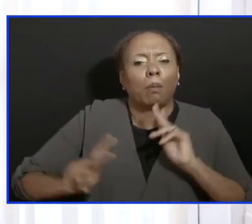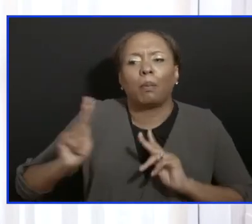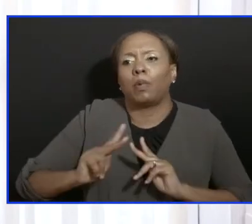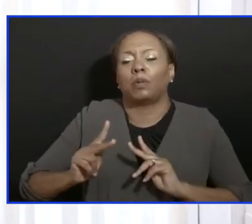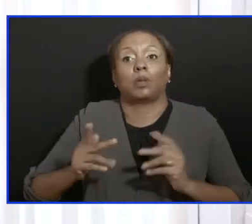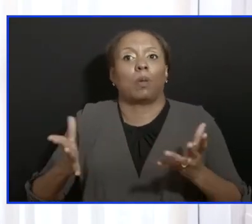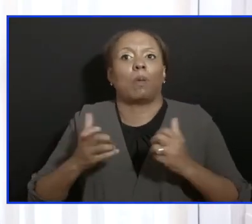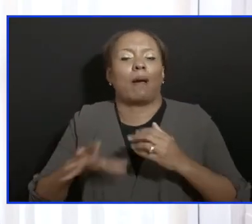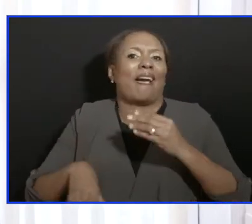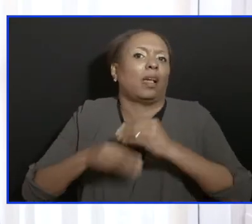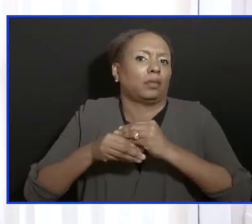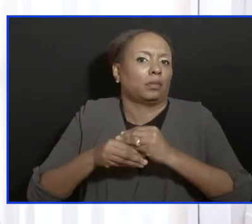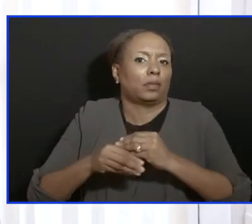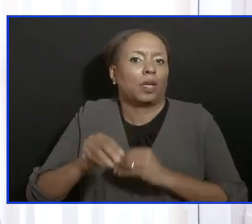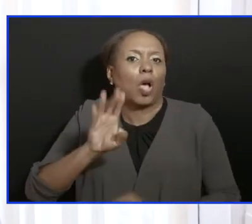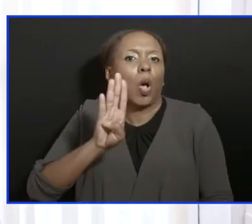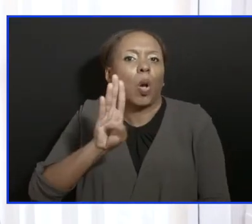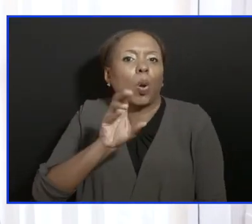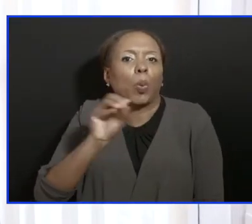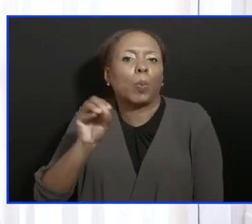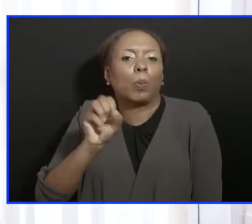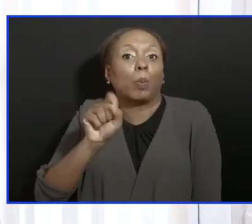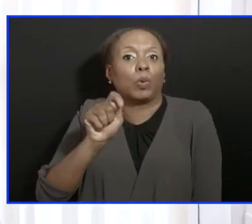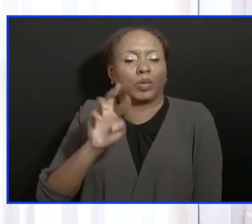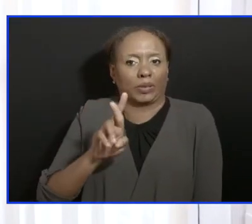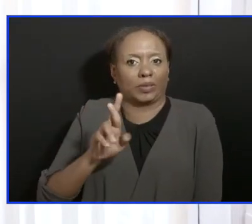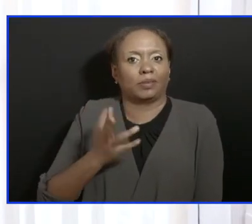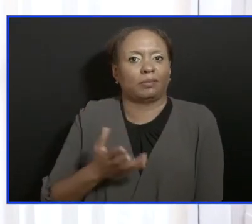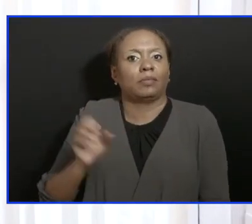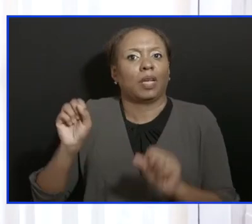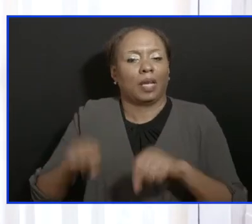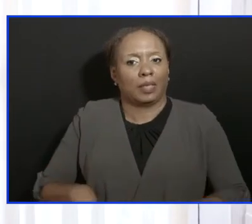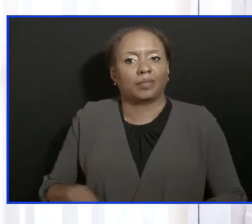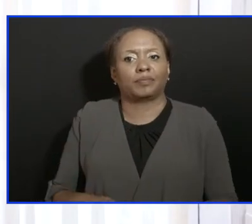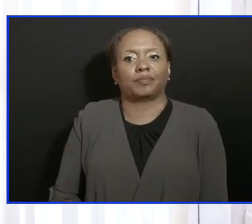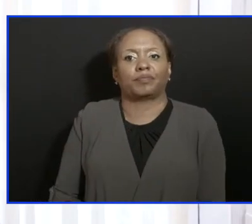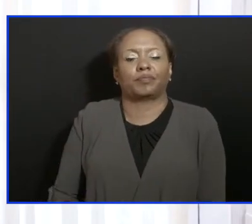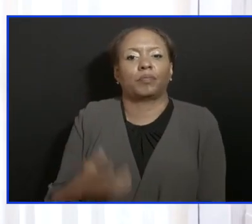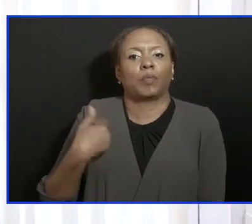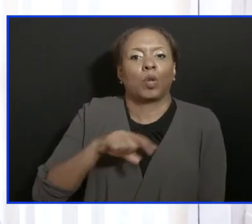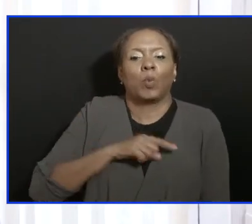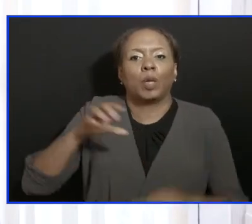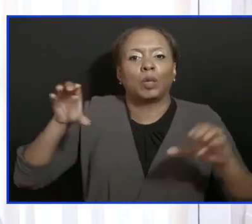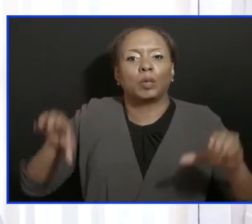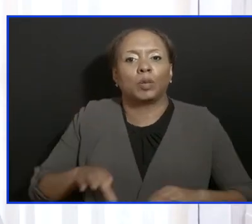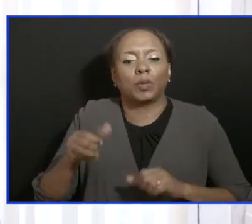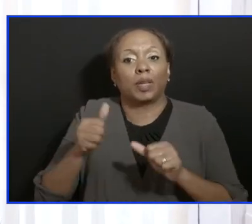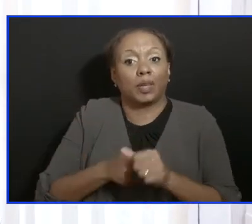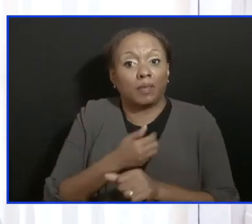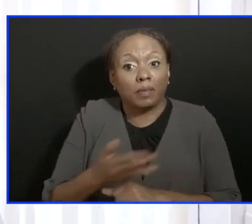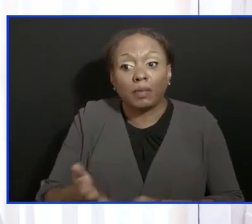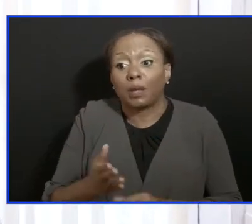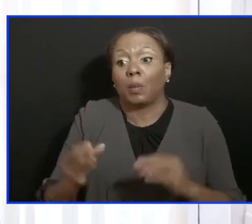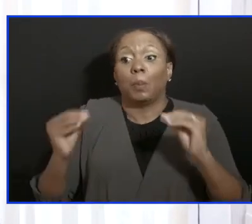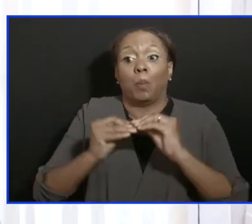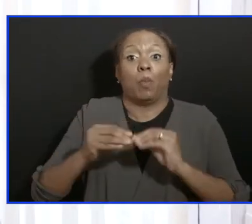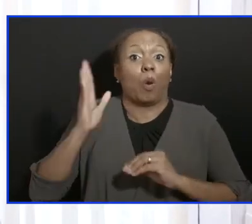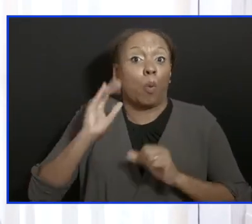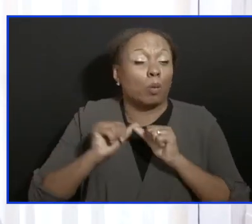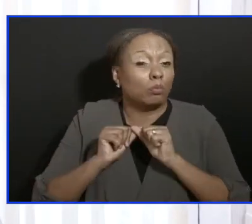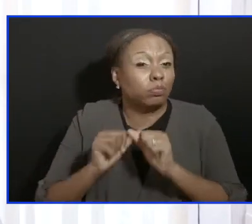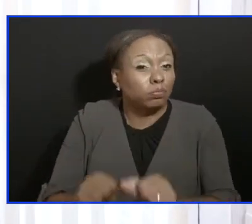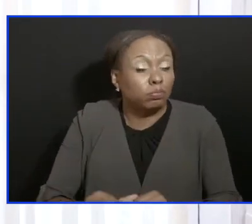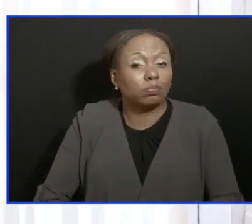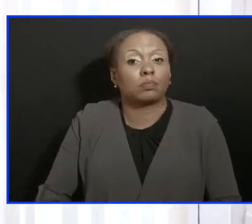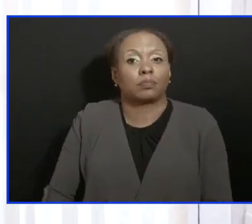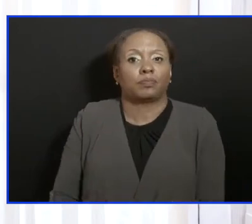to be boosted with that third dose. The government is doing all of these things and more, and shall do them and continue to do them.